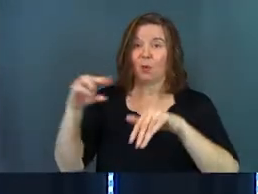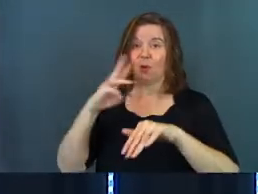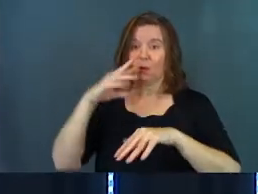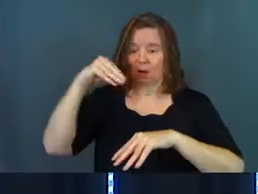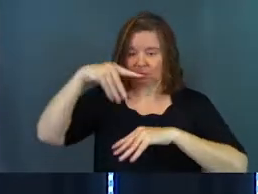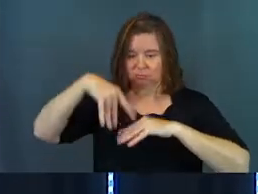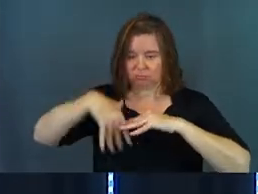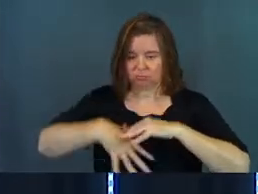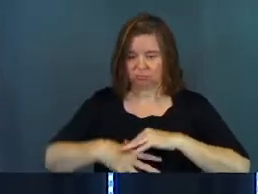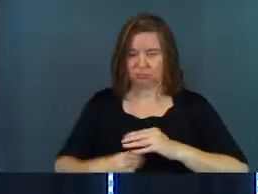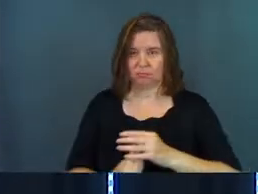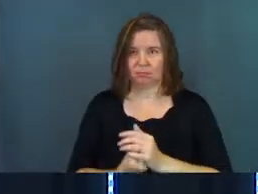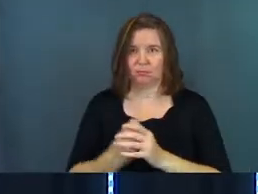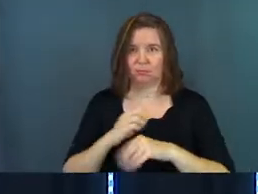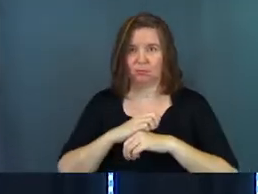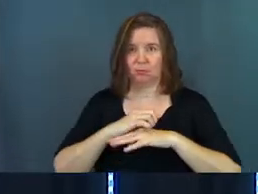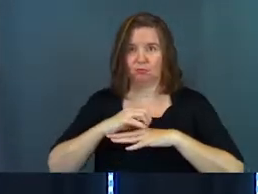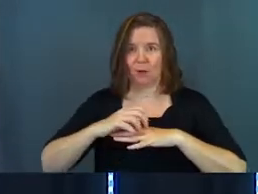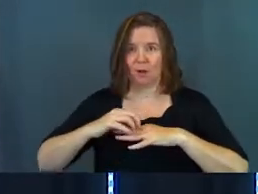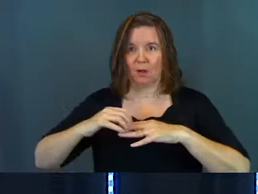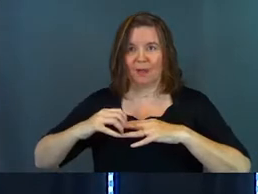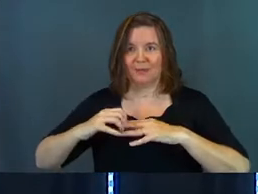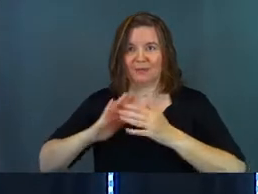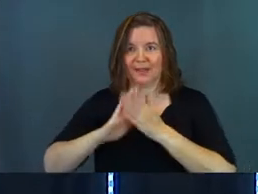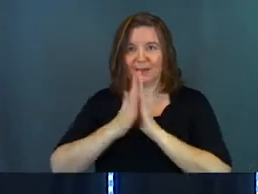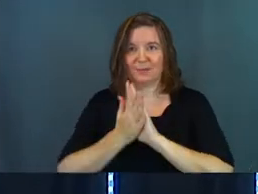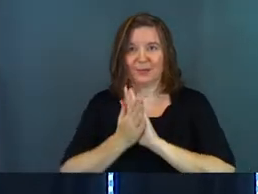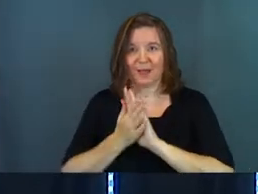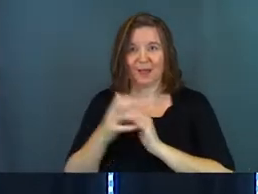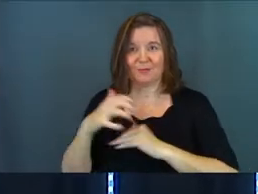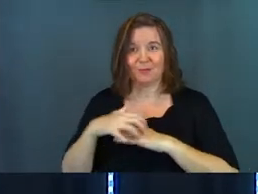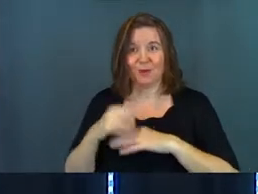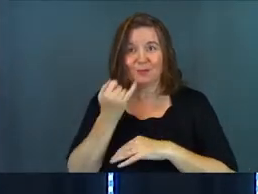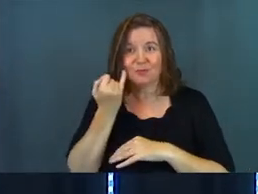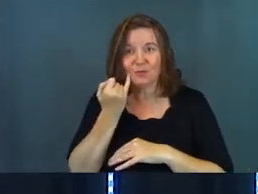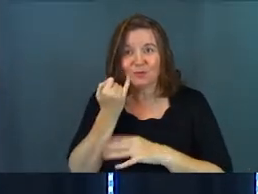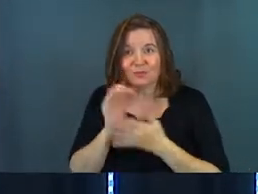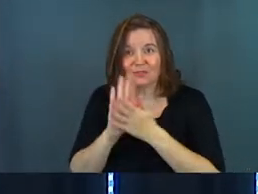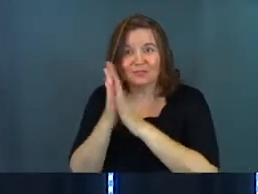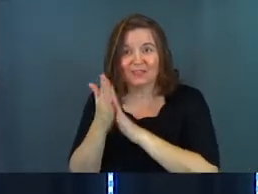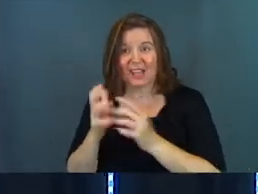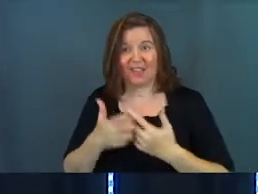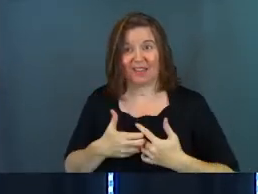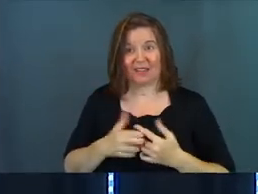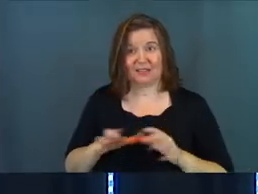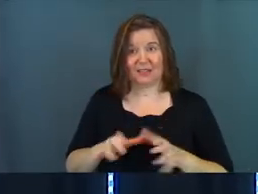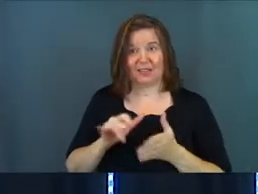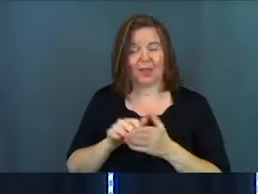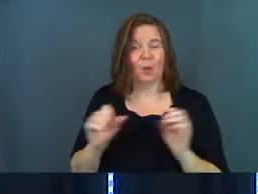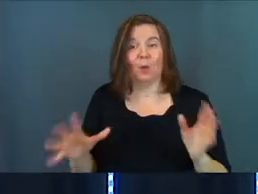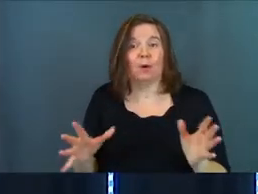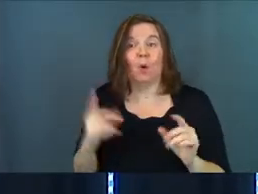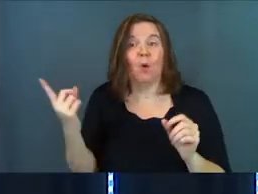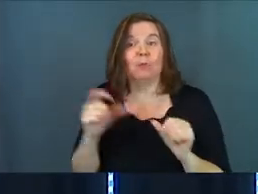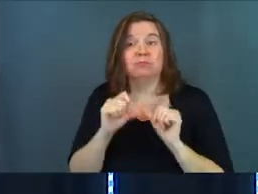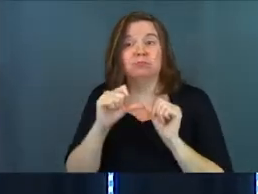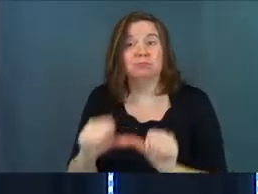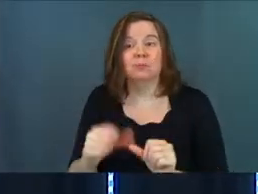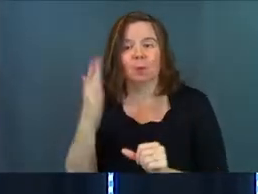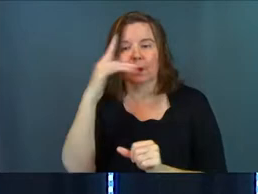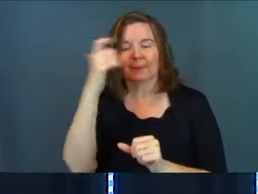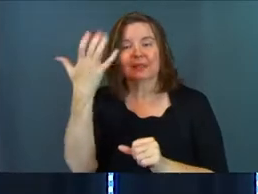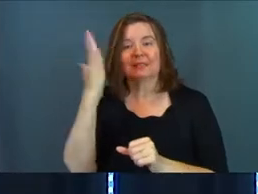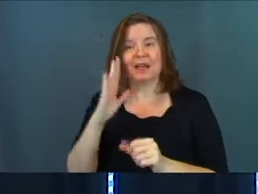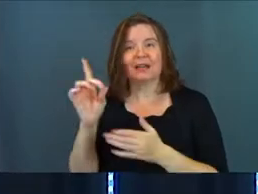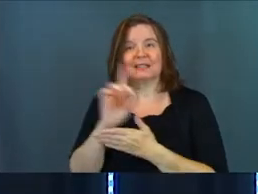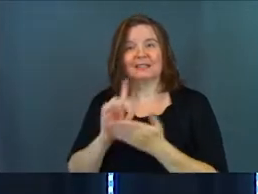into grape juice, does it not? And that little engine does that without fail because